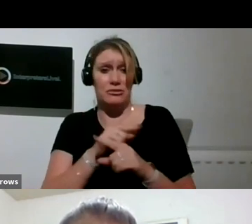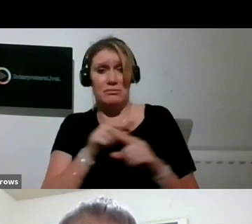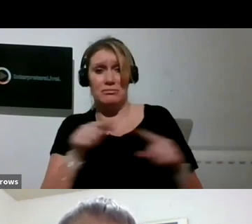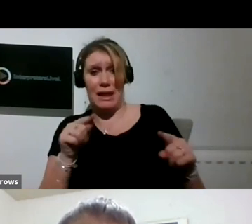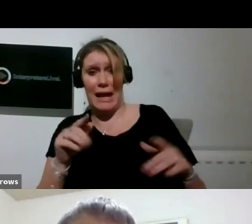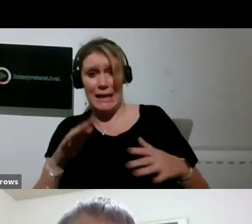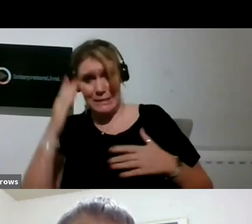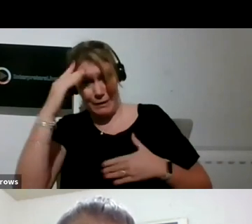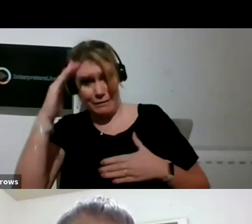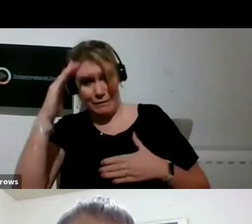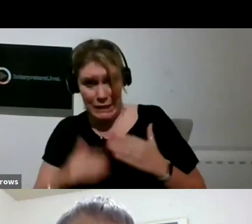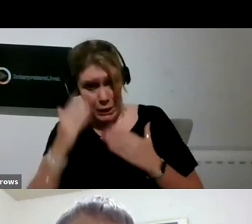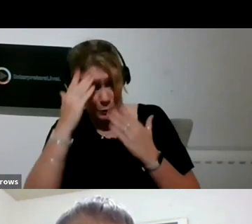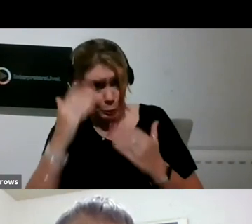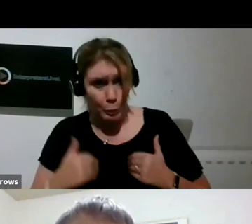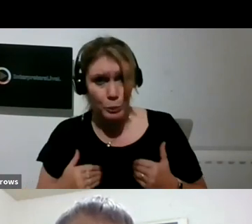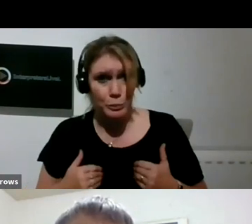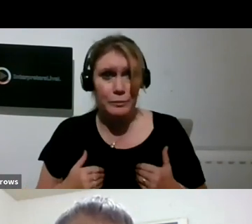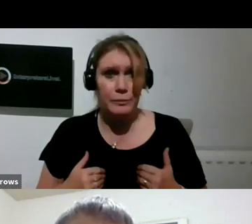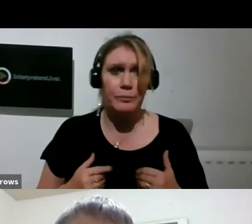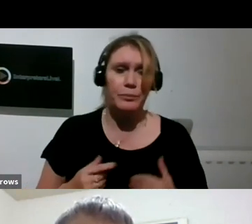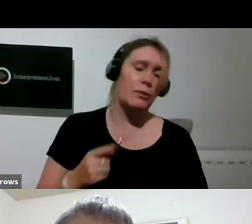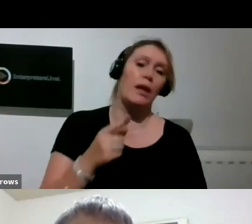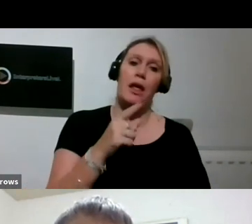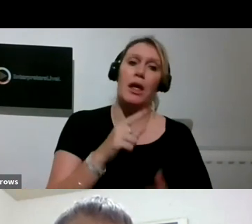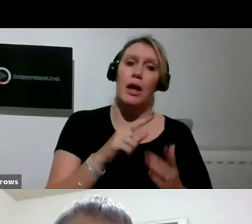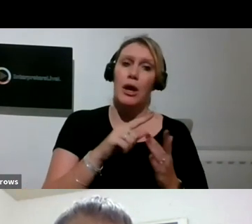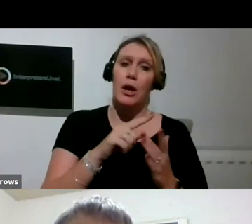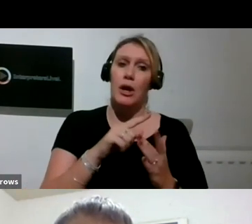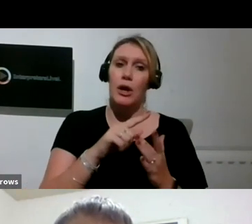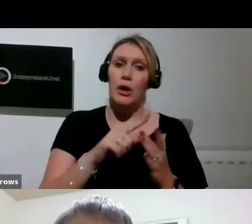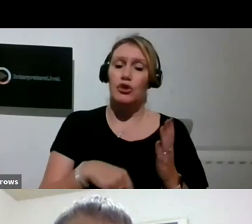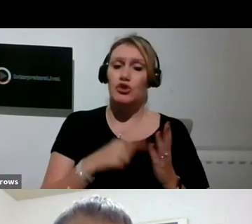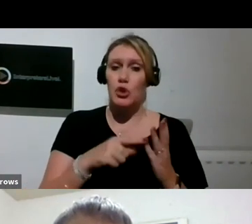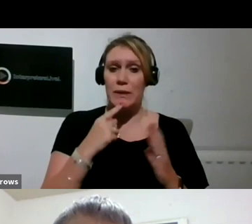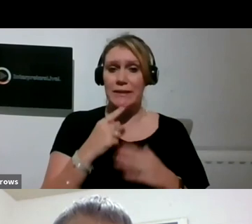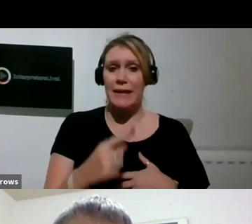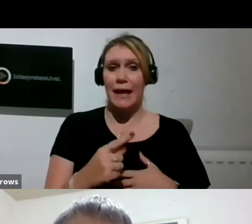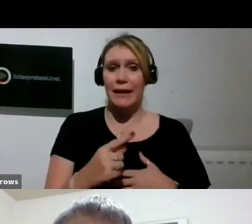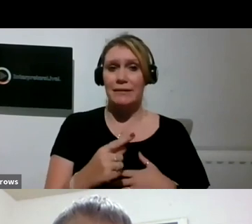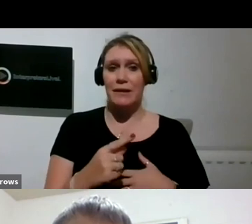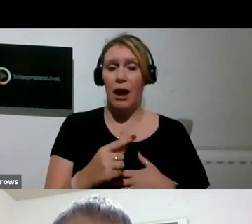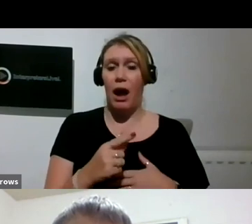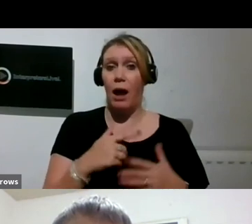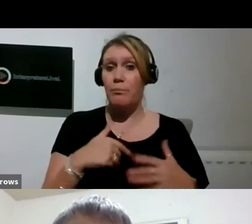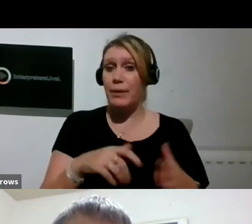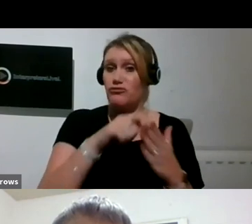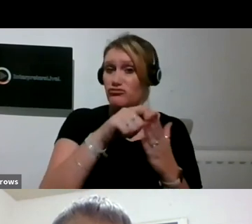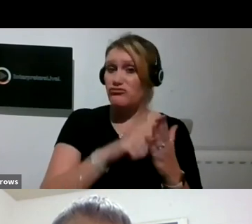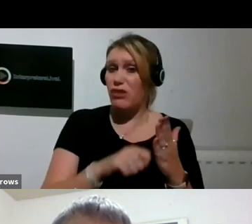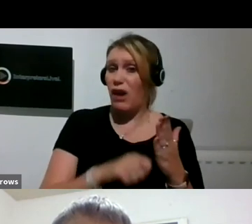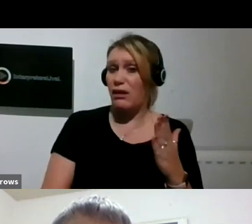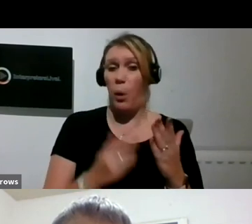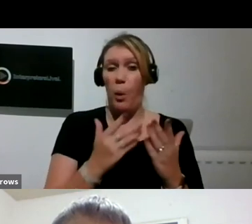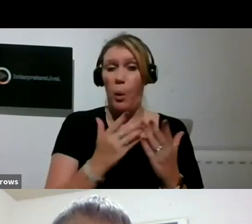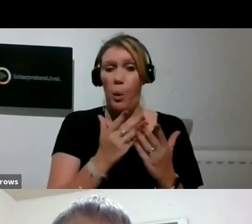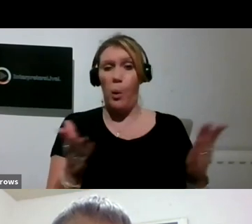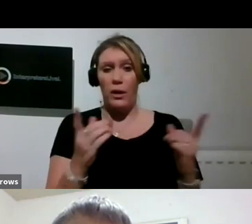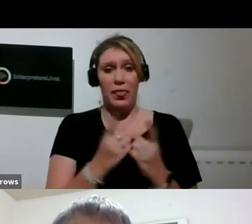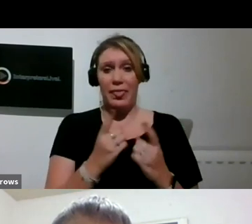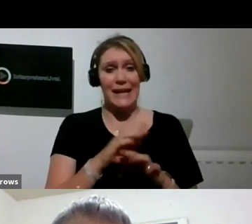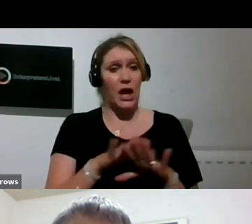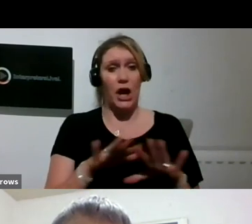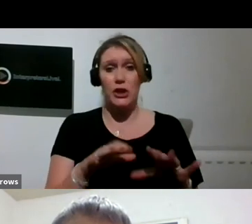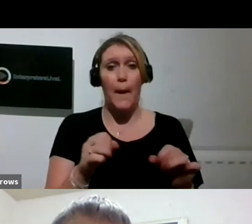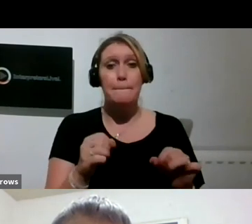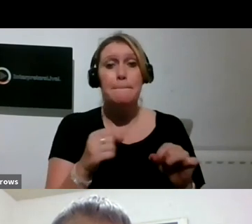Well, I mean, I think, you know, I wrote a, you know, monologue recently about all the things that I don't miss, you know, despite the fact I haven't left the house since March